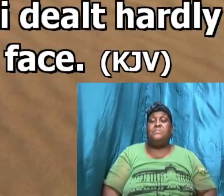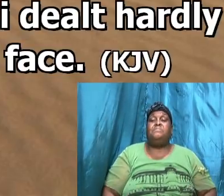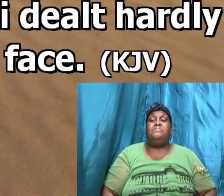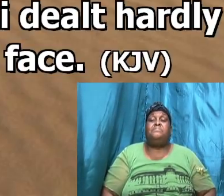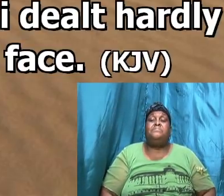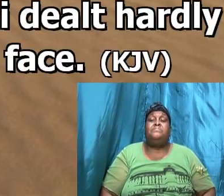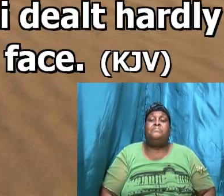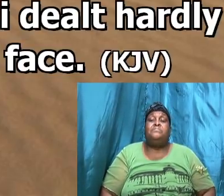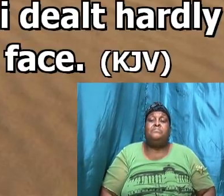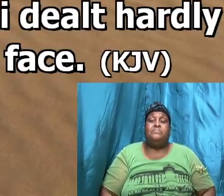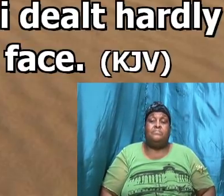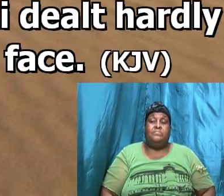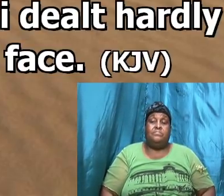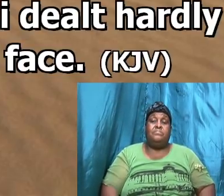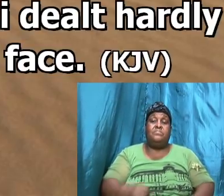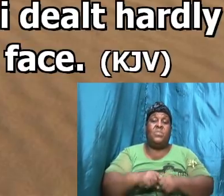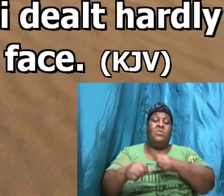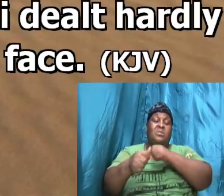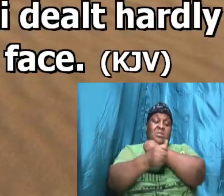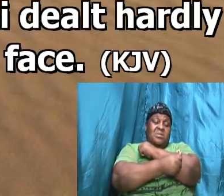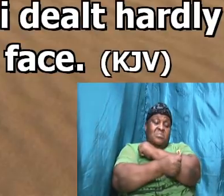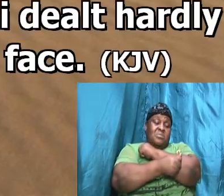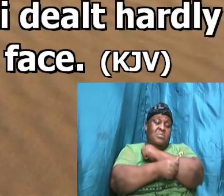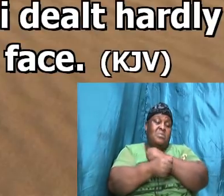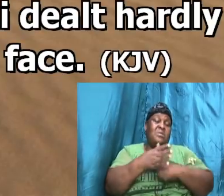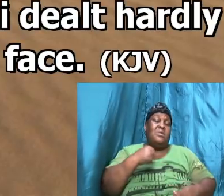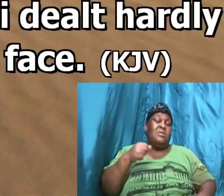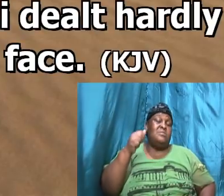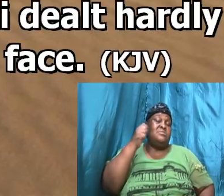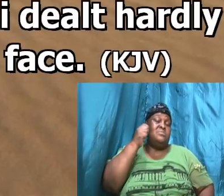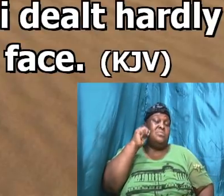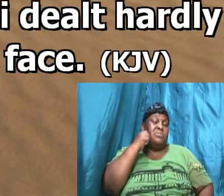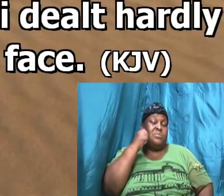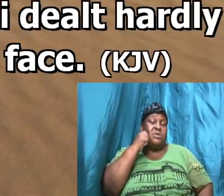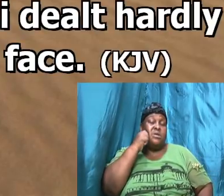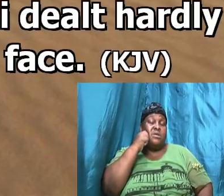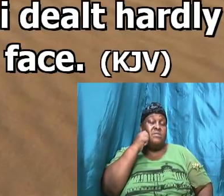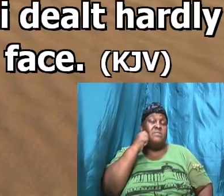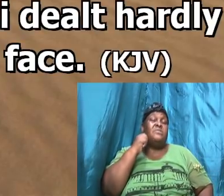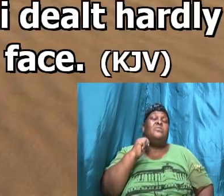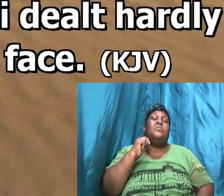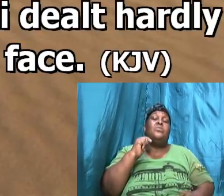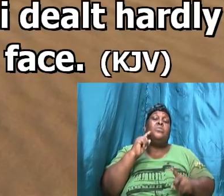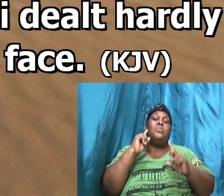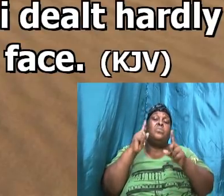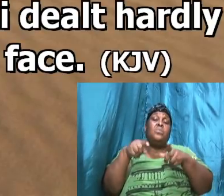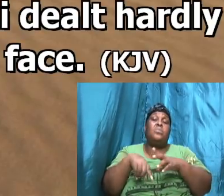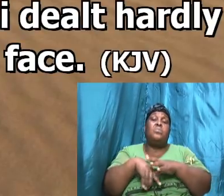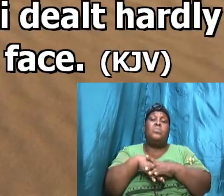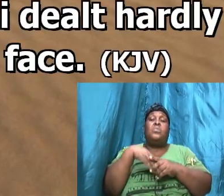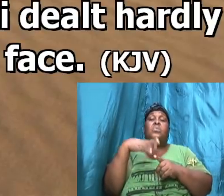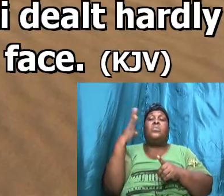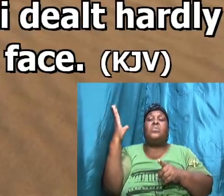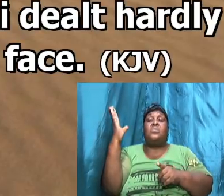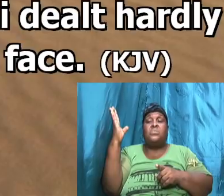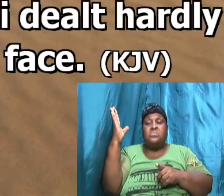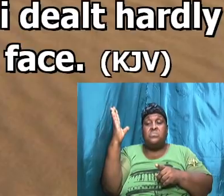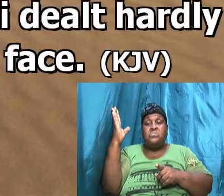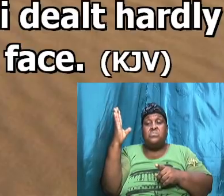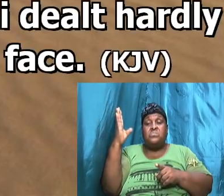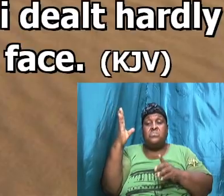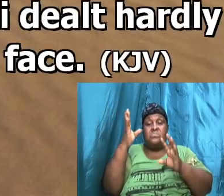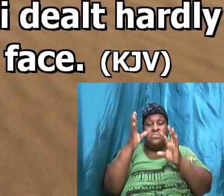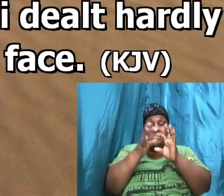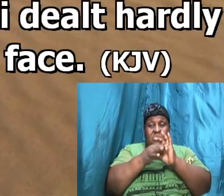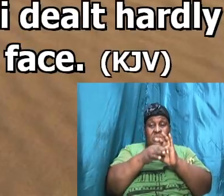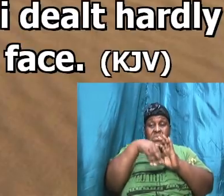so Abraham and his wife went out of